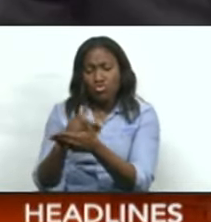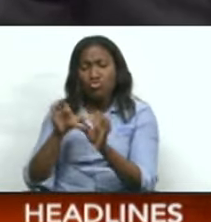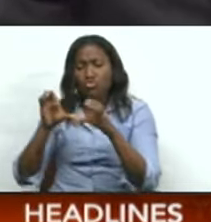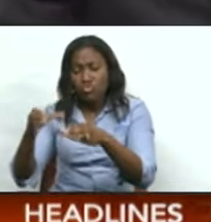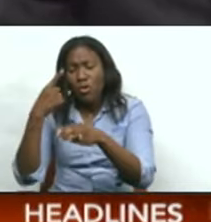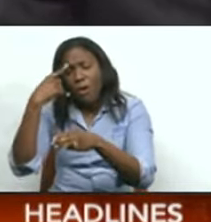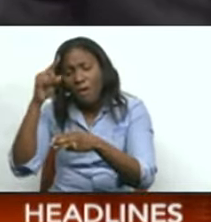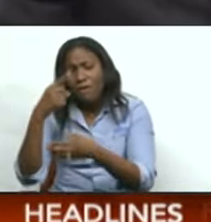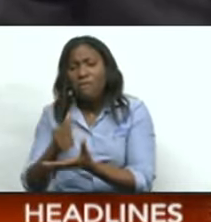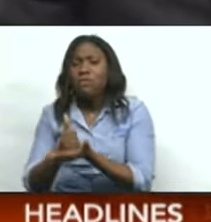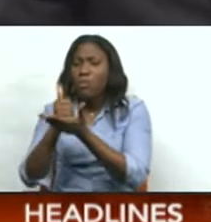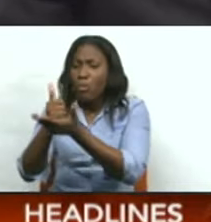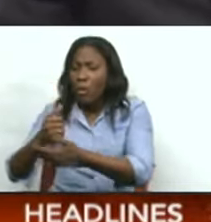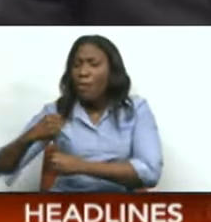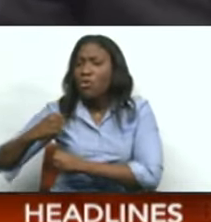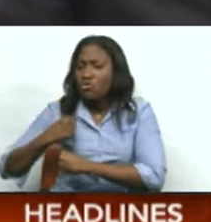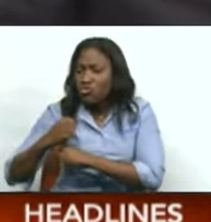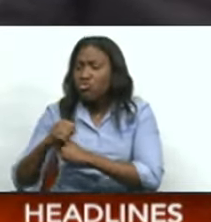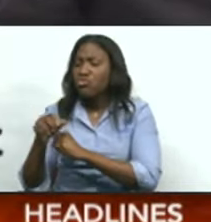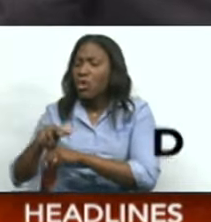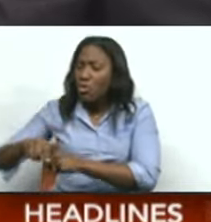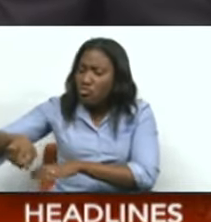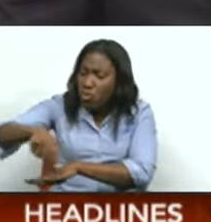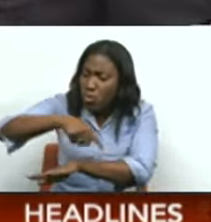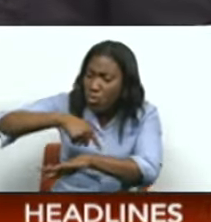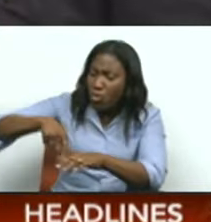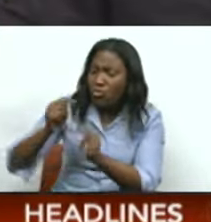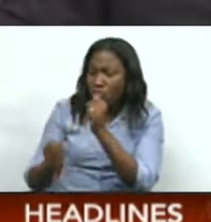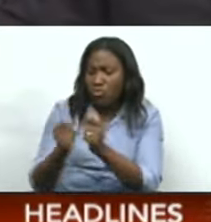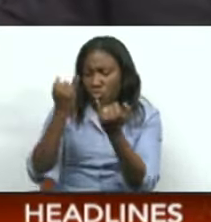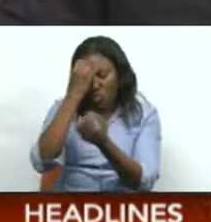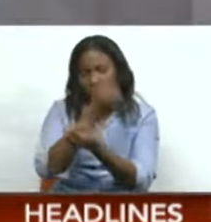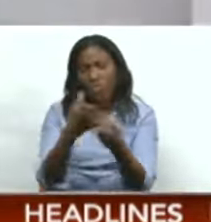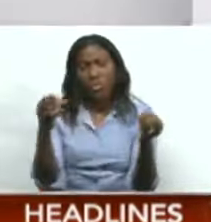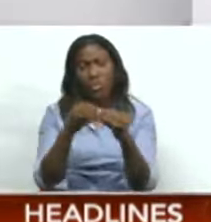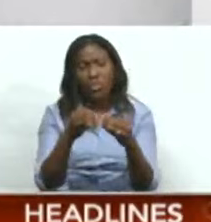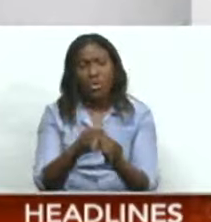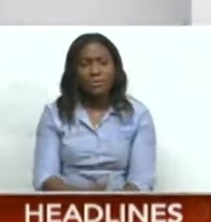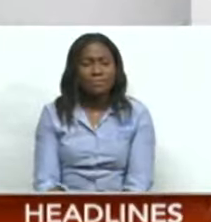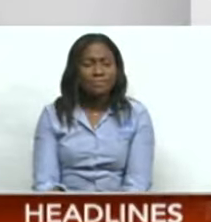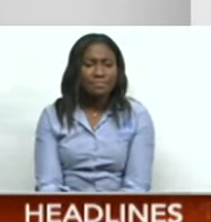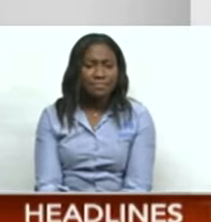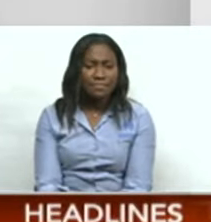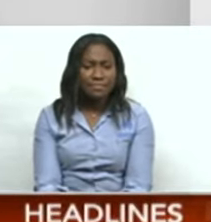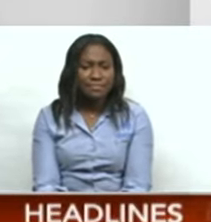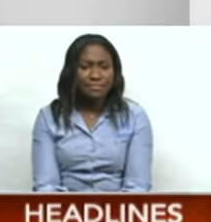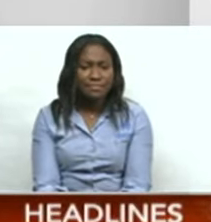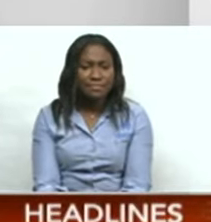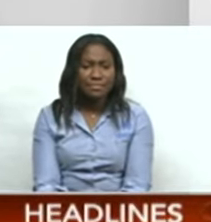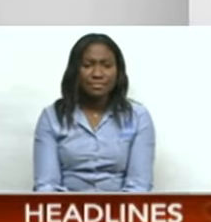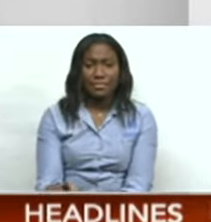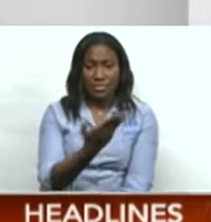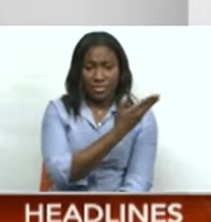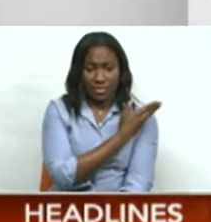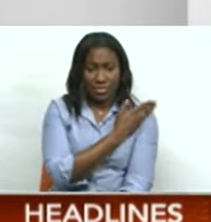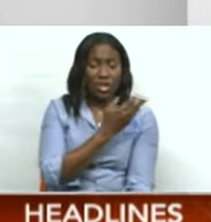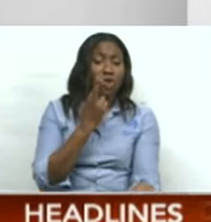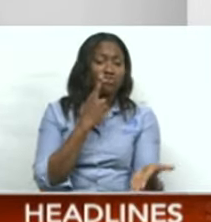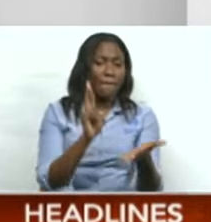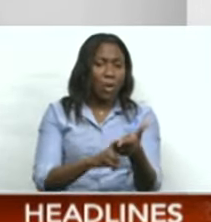their security and border control responsibilities. Akash Samaru has more. The JSC report firstly